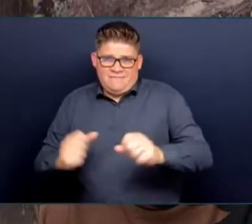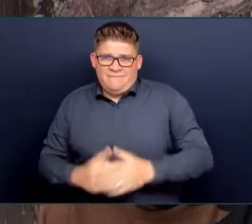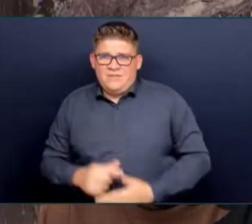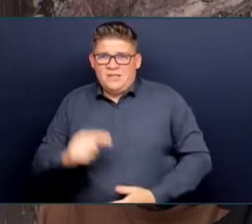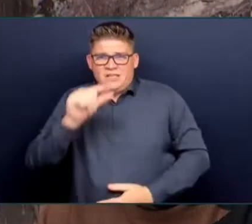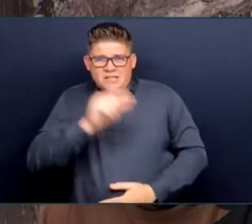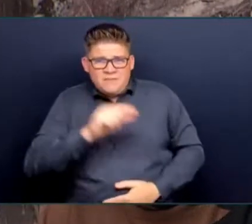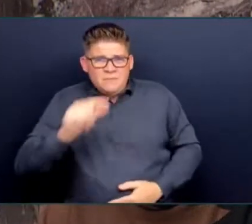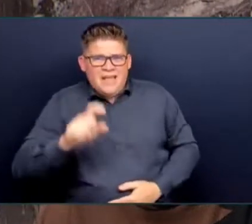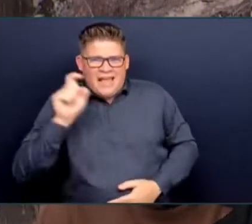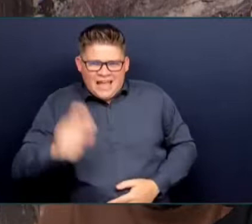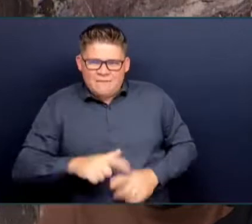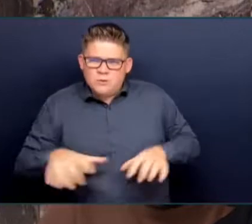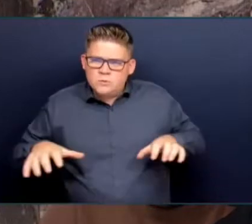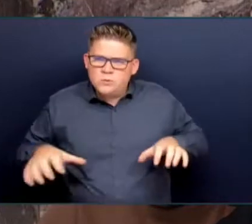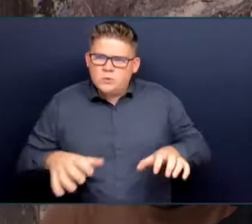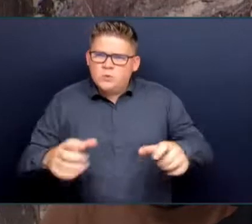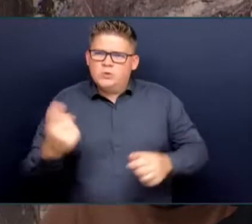in their communities.